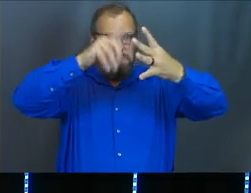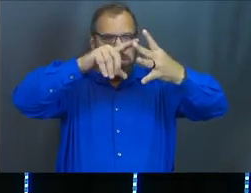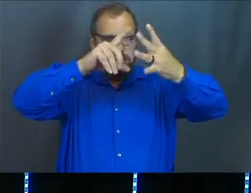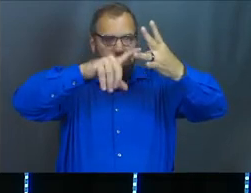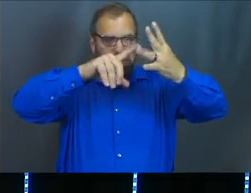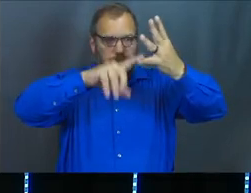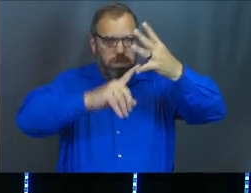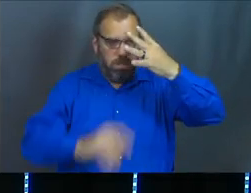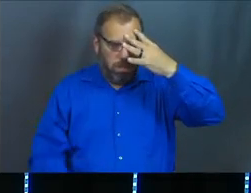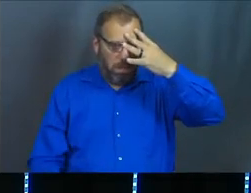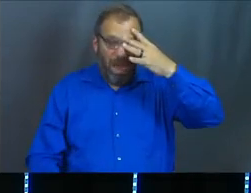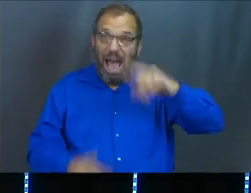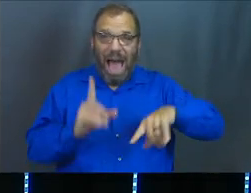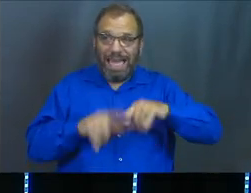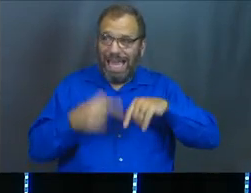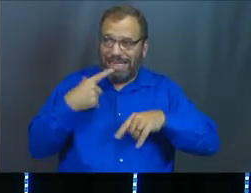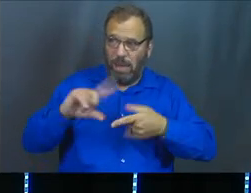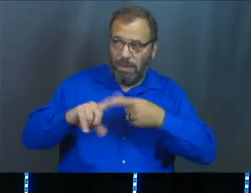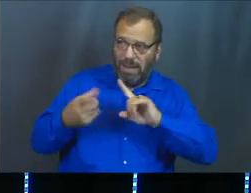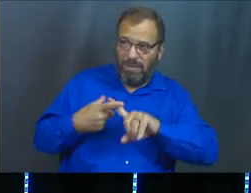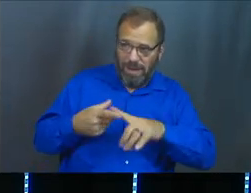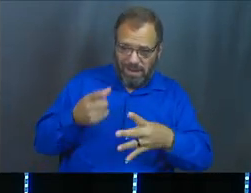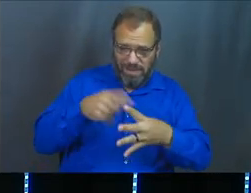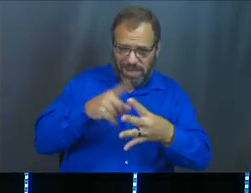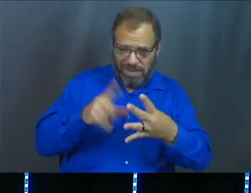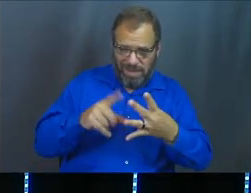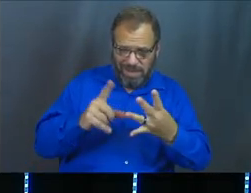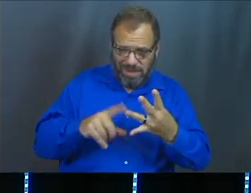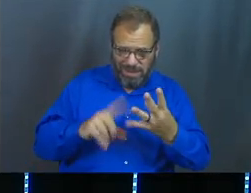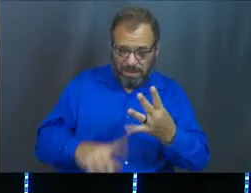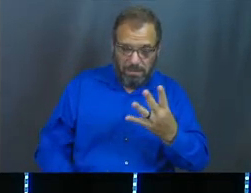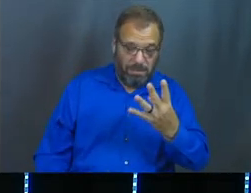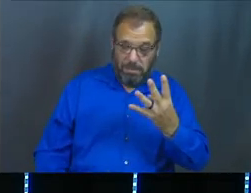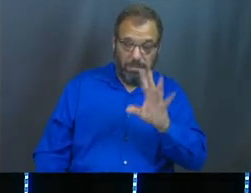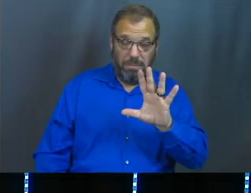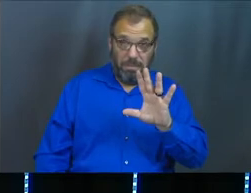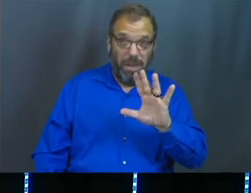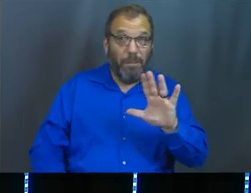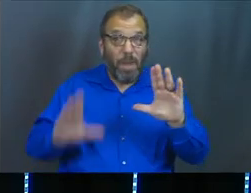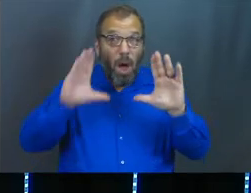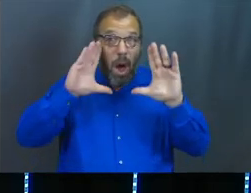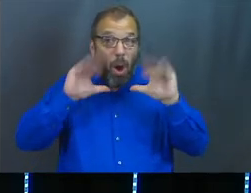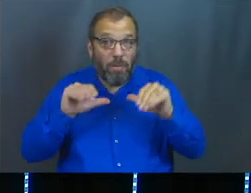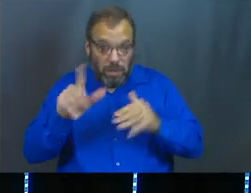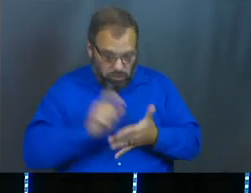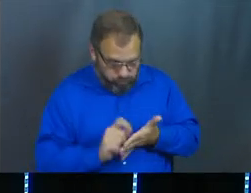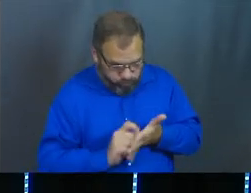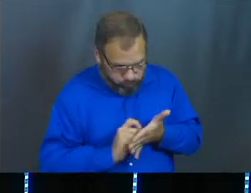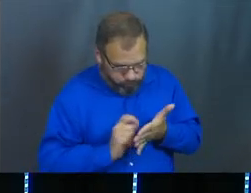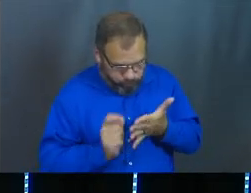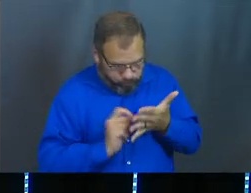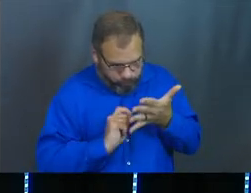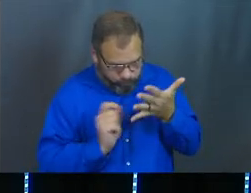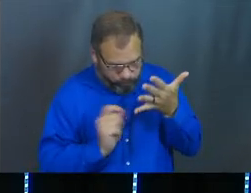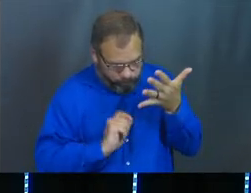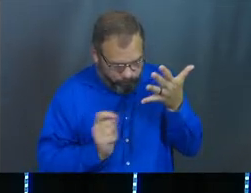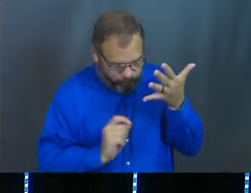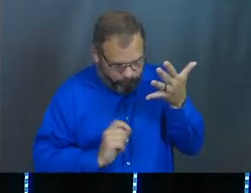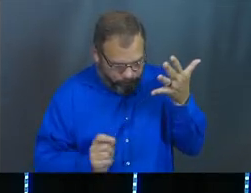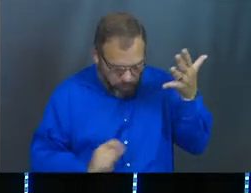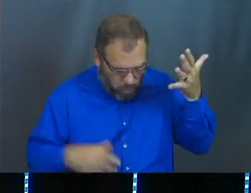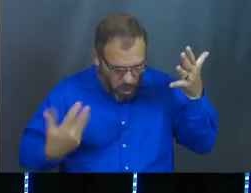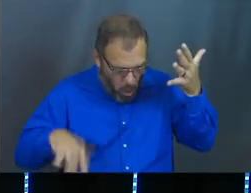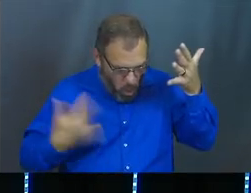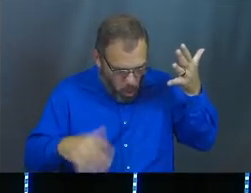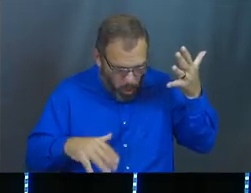don't know if I could explain this to a friend anytime ever. Like, hopefully you were taking really good notes, right? Like, and the next time